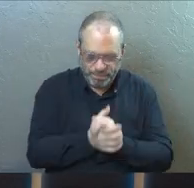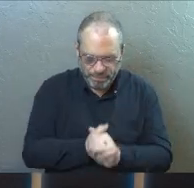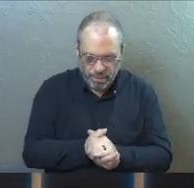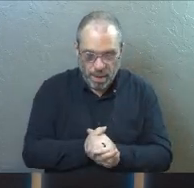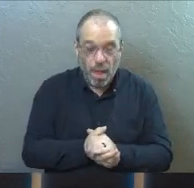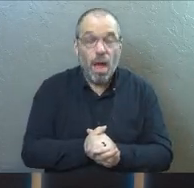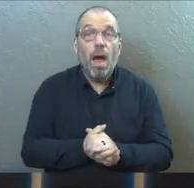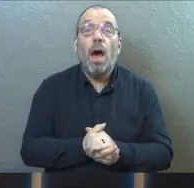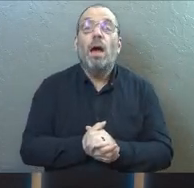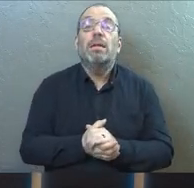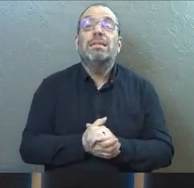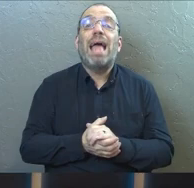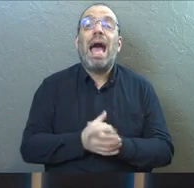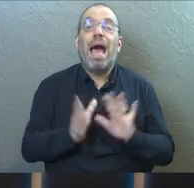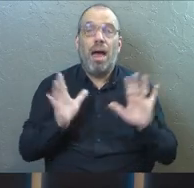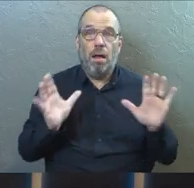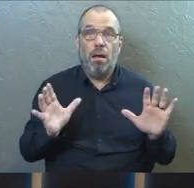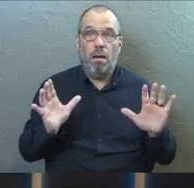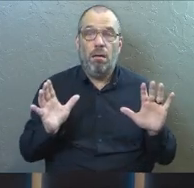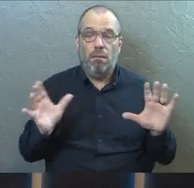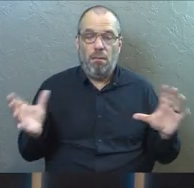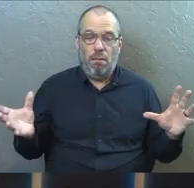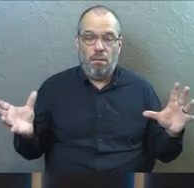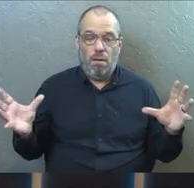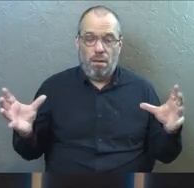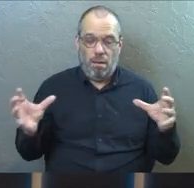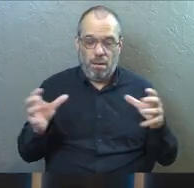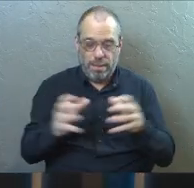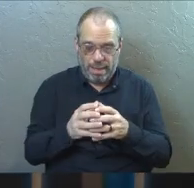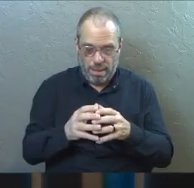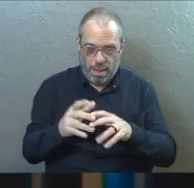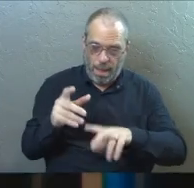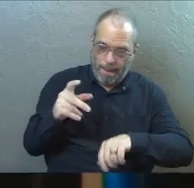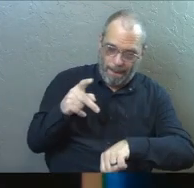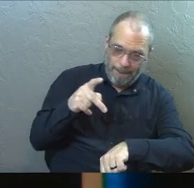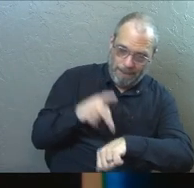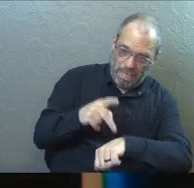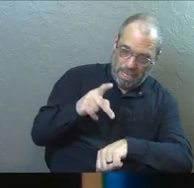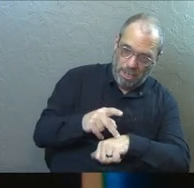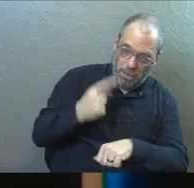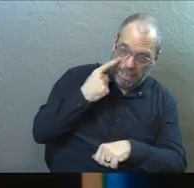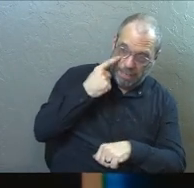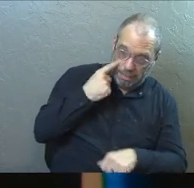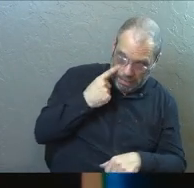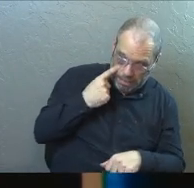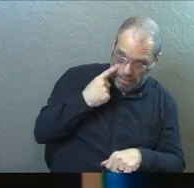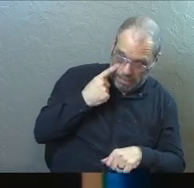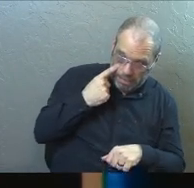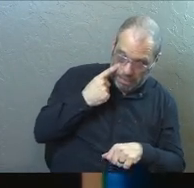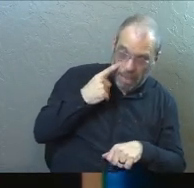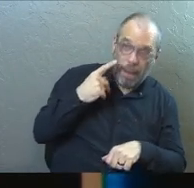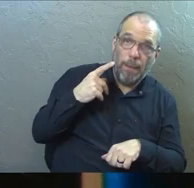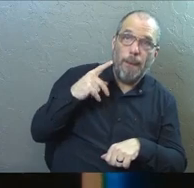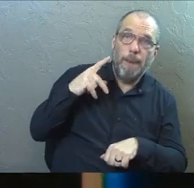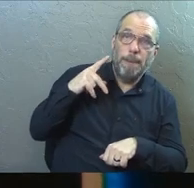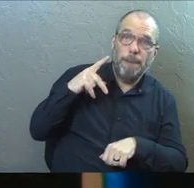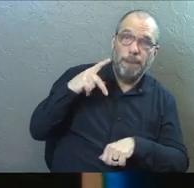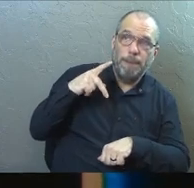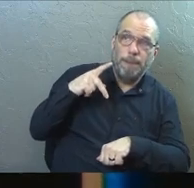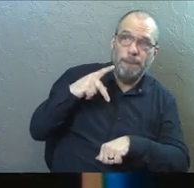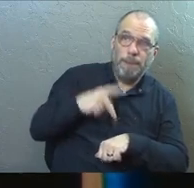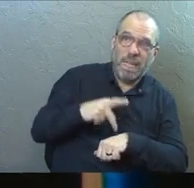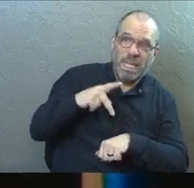But the reason I want to tie this all together for you is because when Peter sees it in front of him, he treats